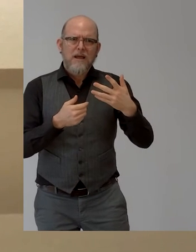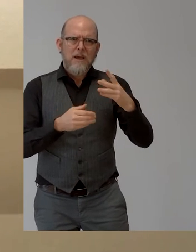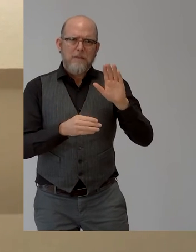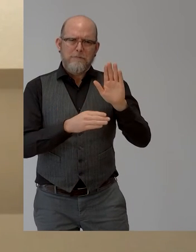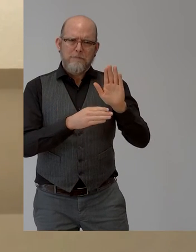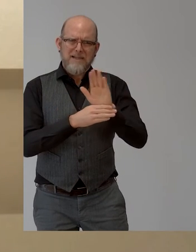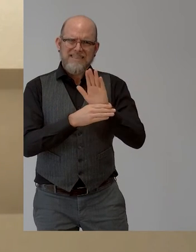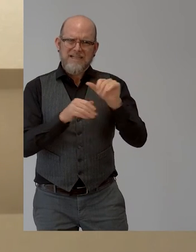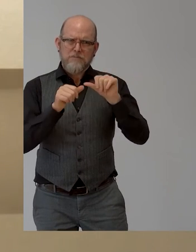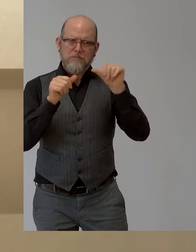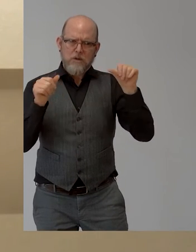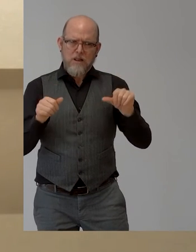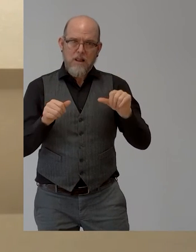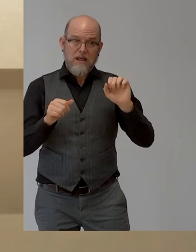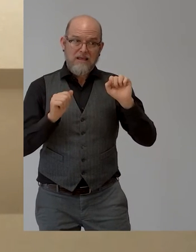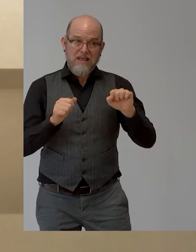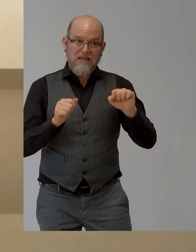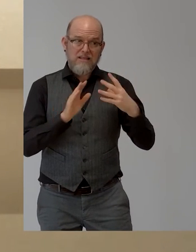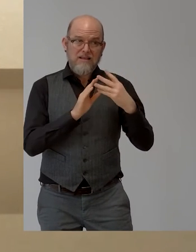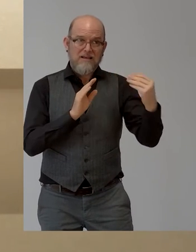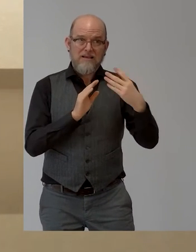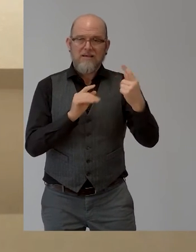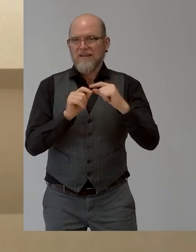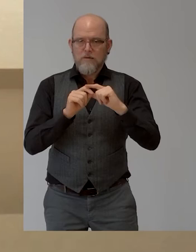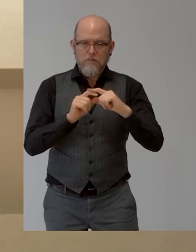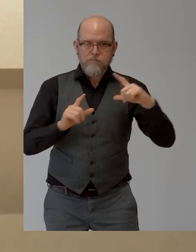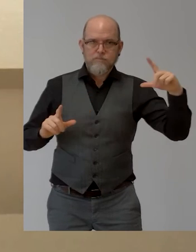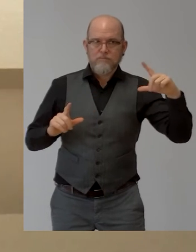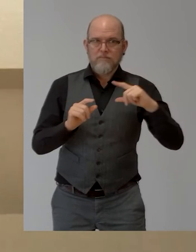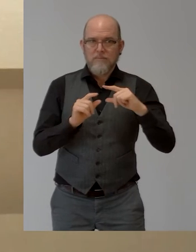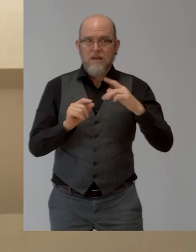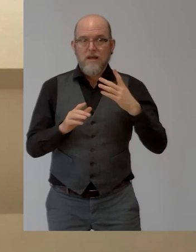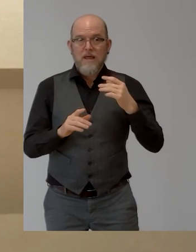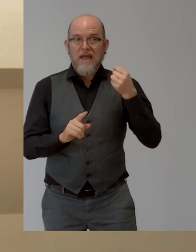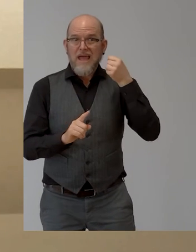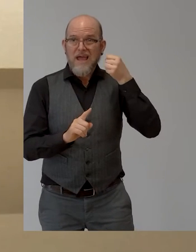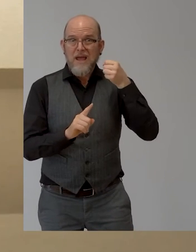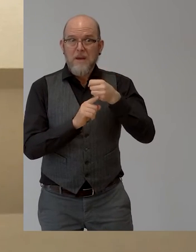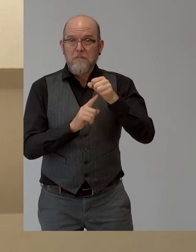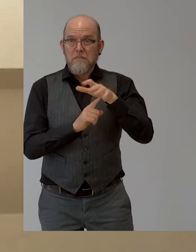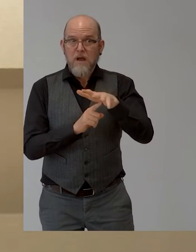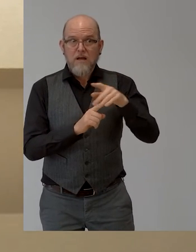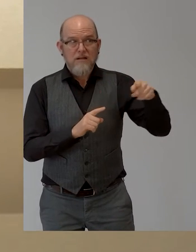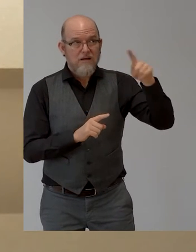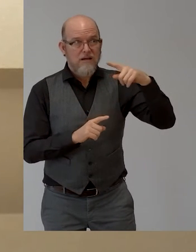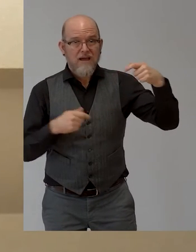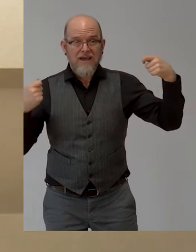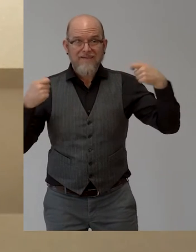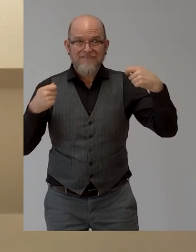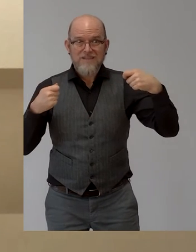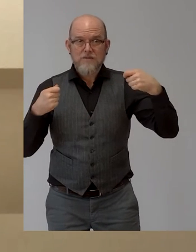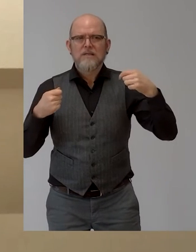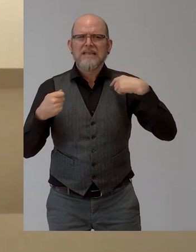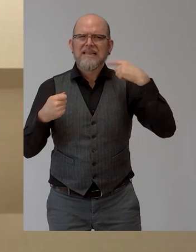and I think if you want to attract impact investors, it would also be important to understand and go a bit more into